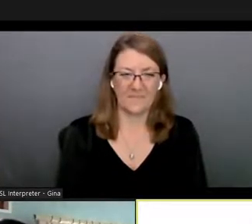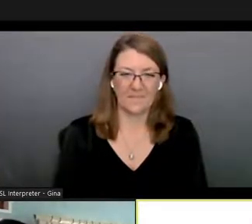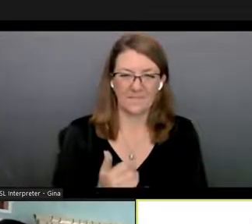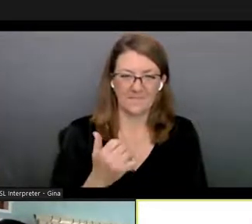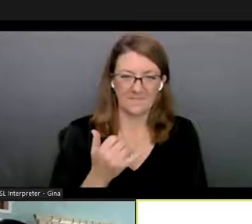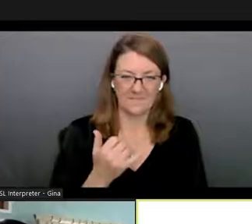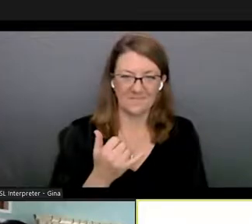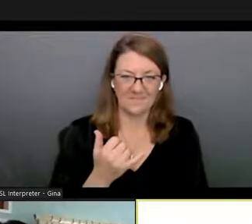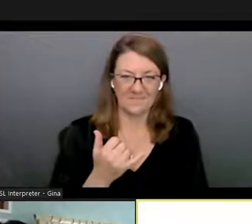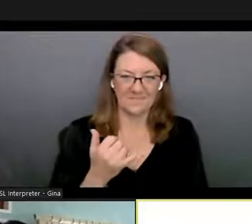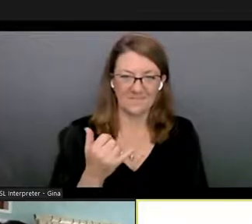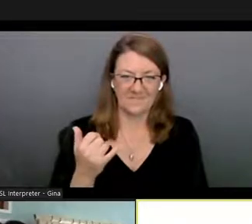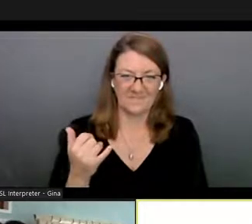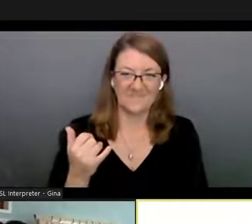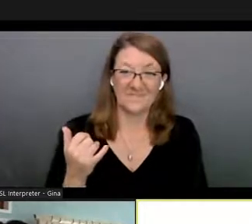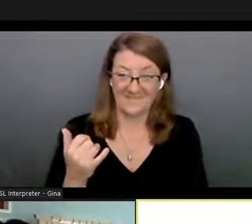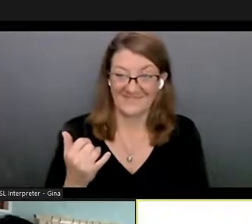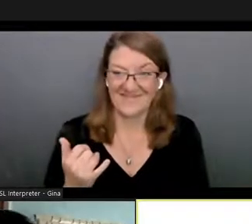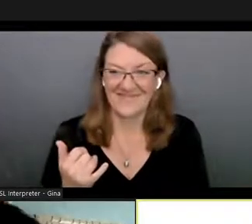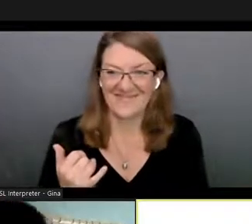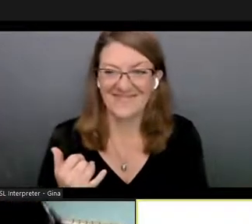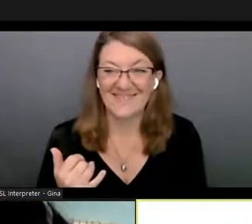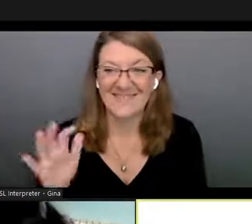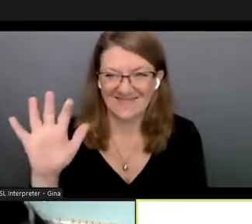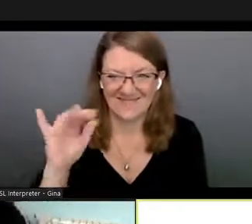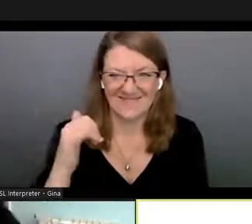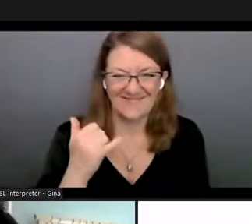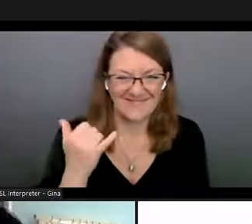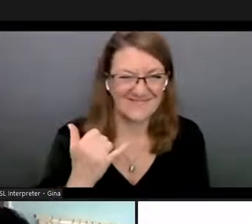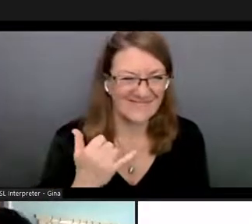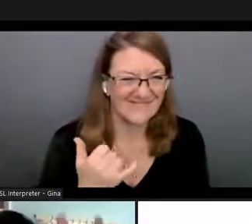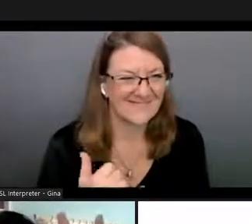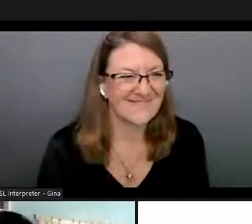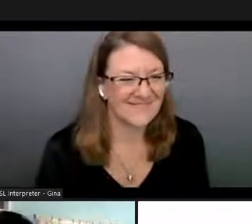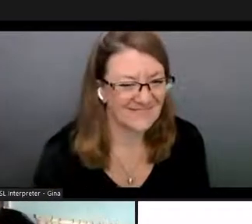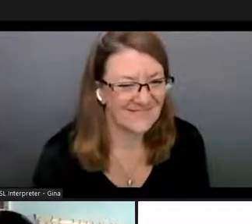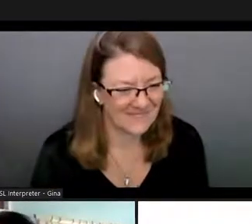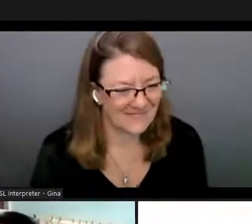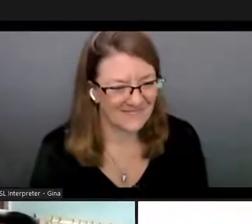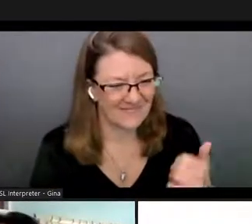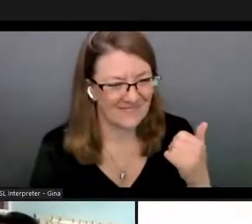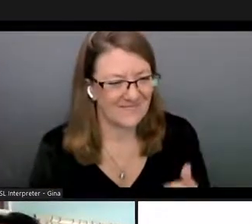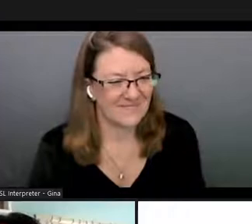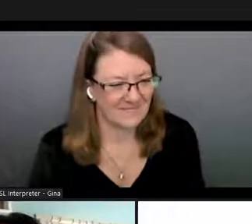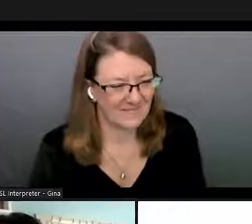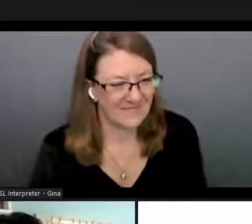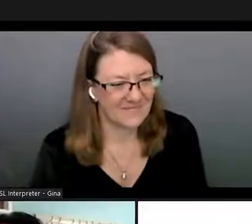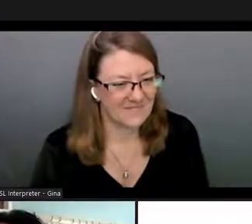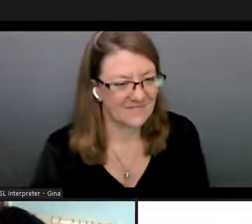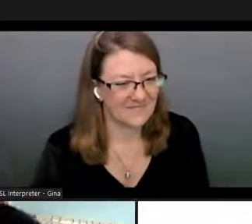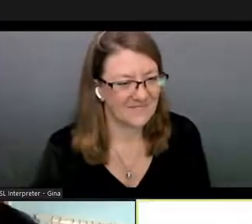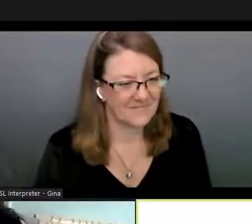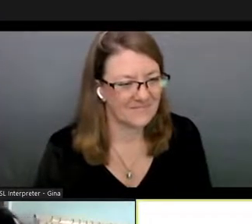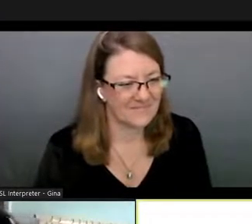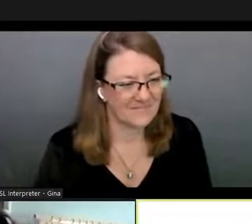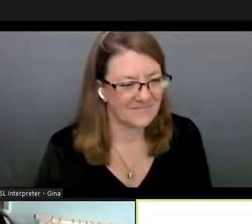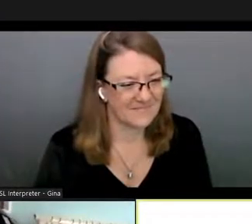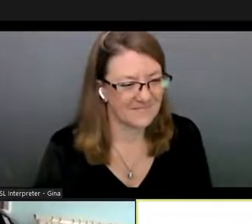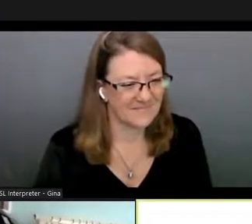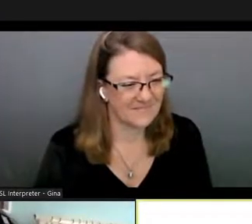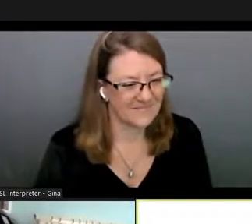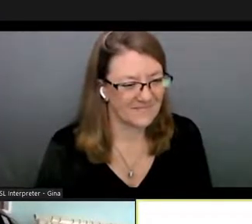um i will make sure that i can get the q and a's to you thank you